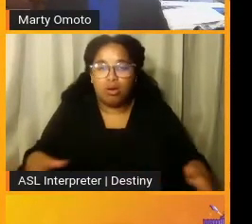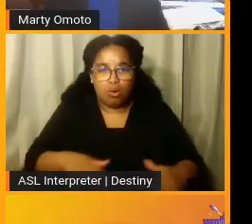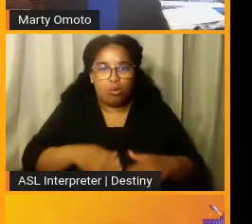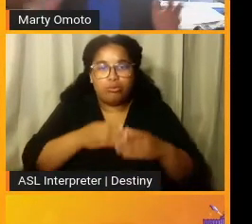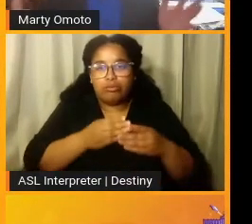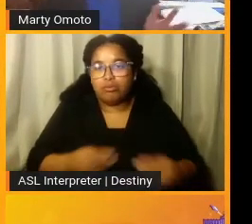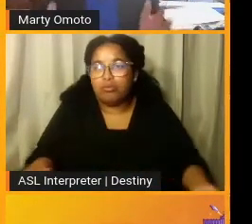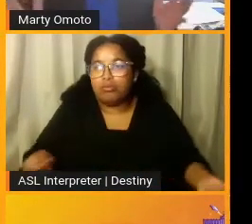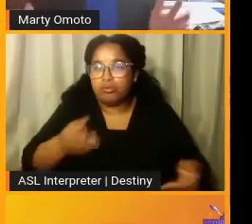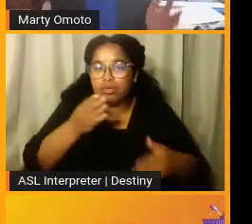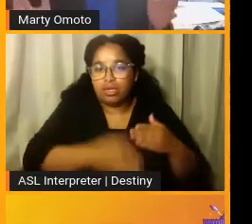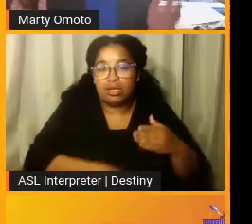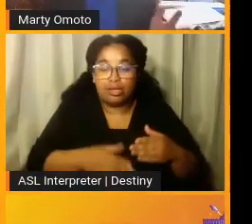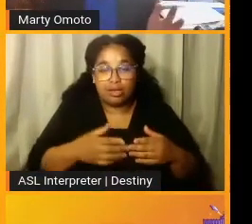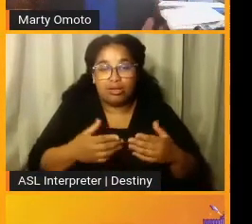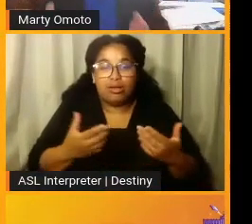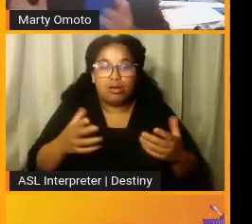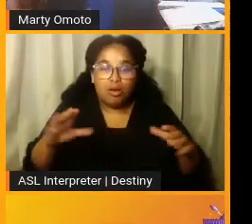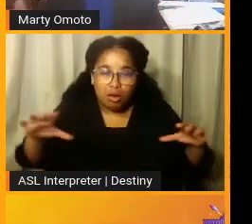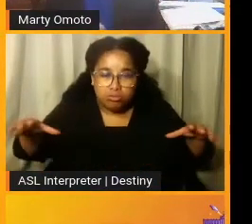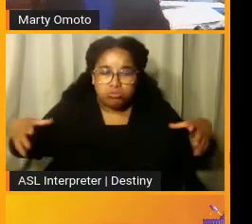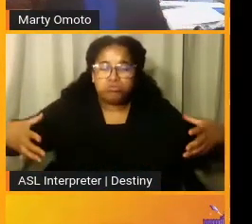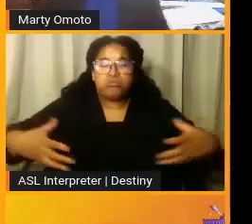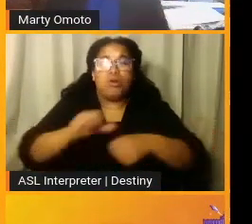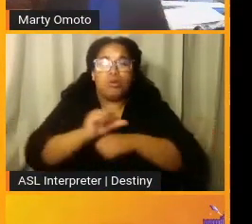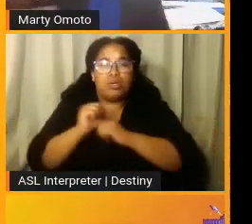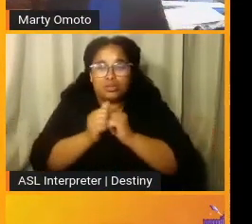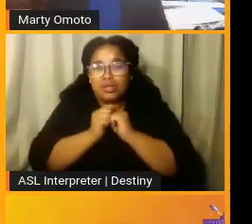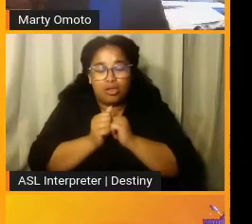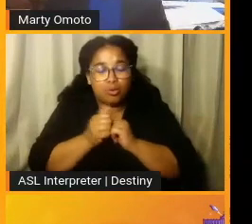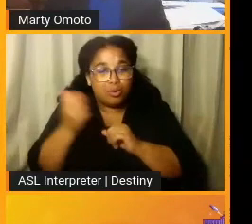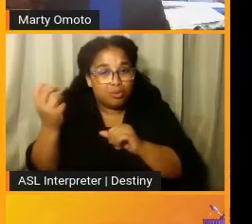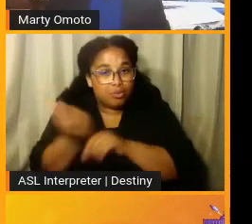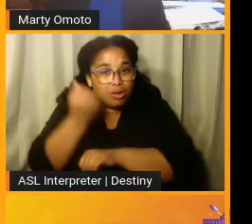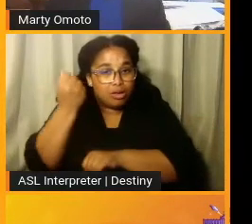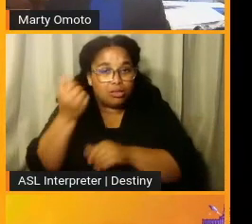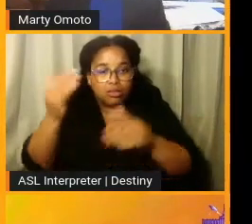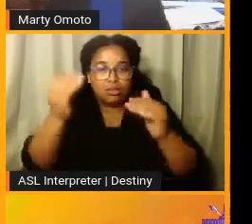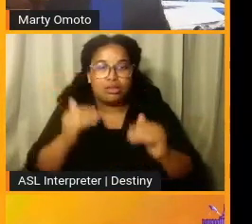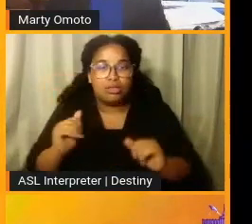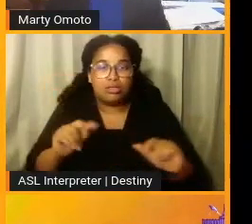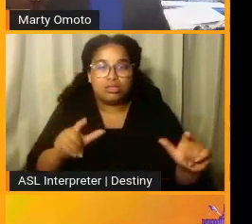we want all of us together working together. We want. Go to the next slide.